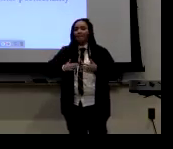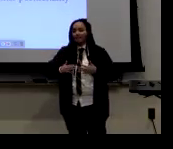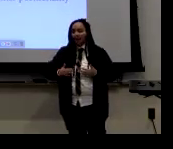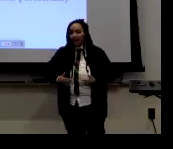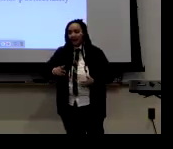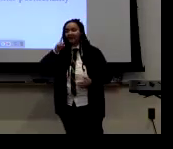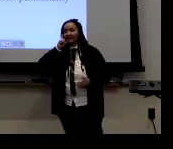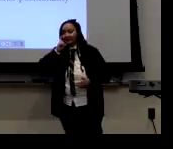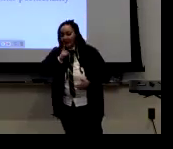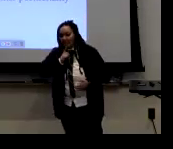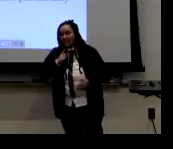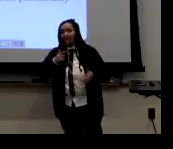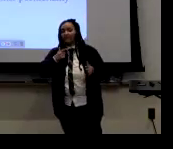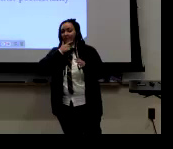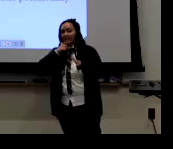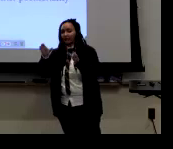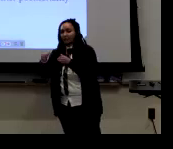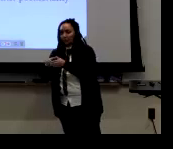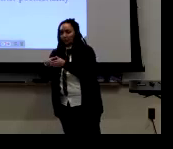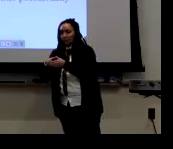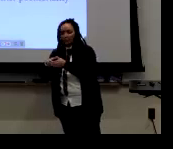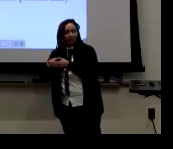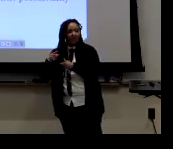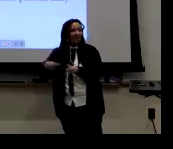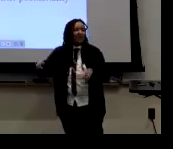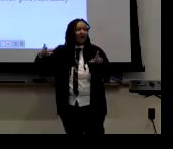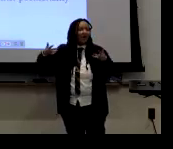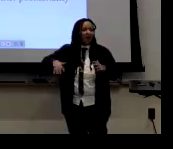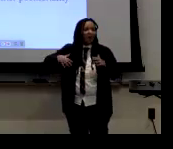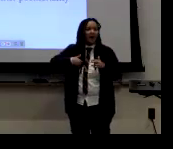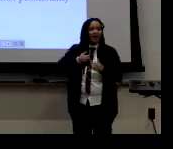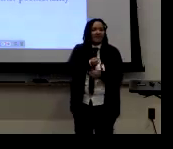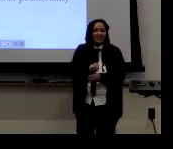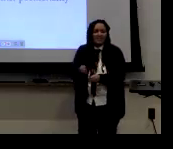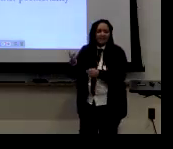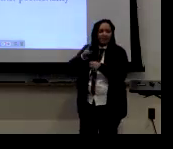Masculine, feminine, body, deaf, body, deaf, lesbian group.